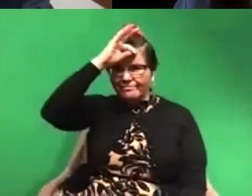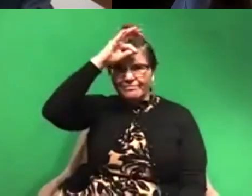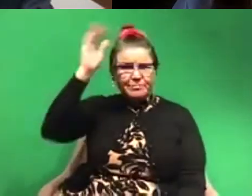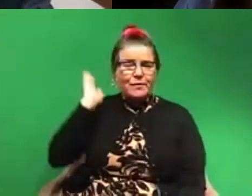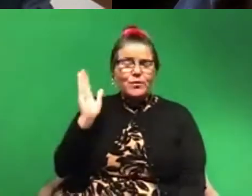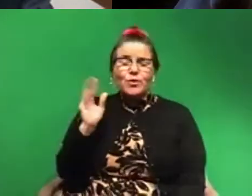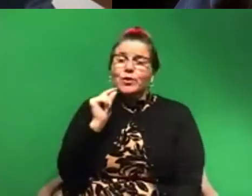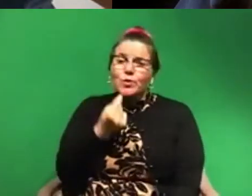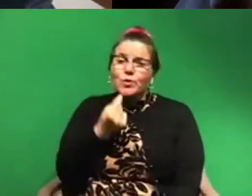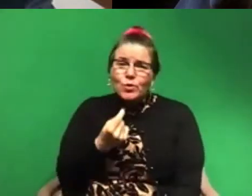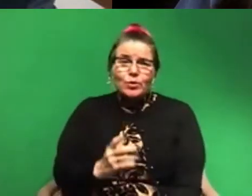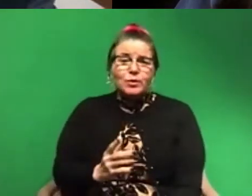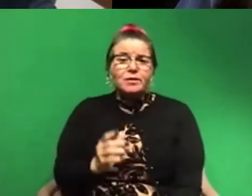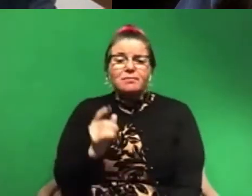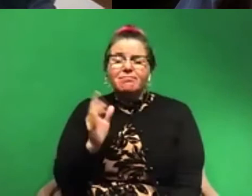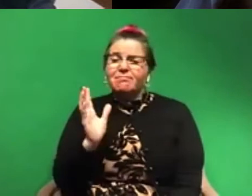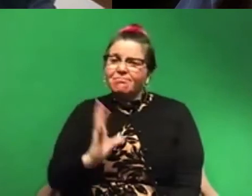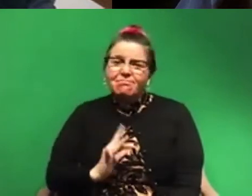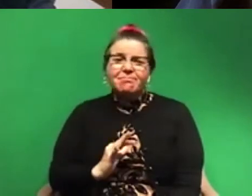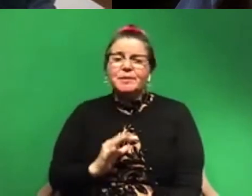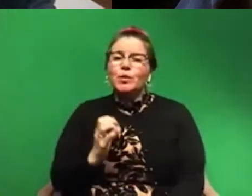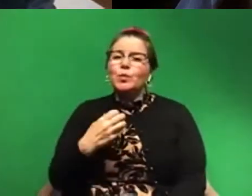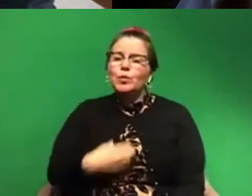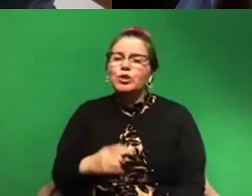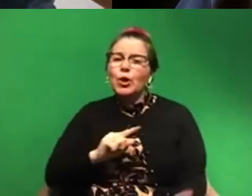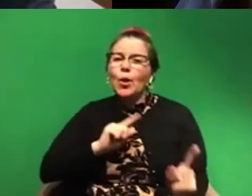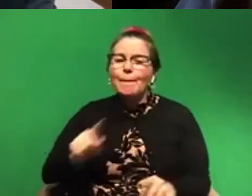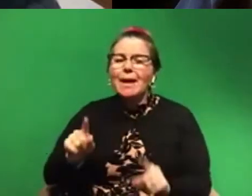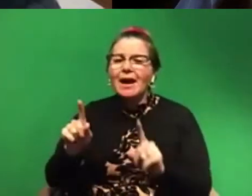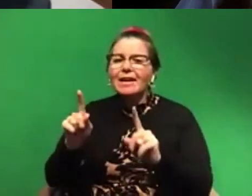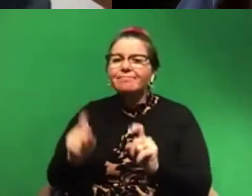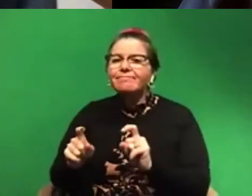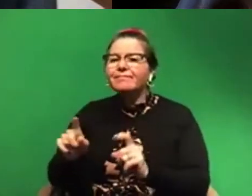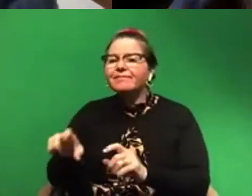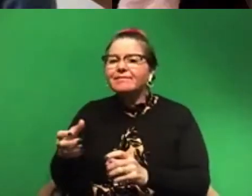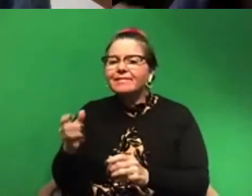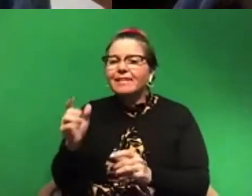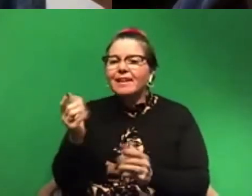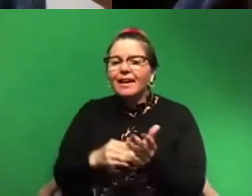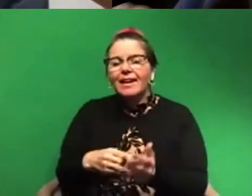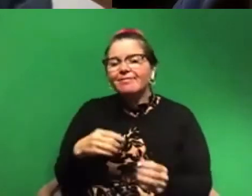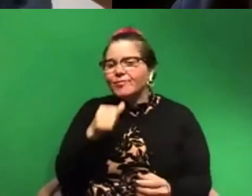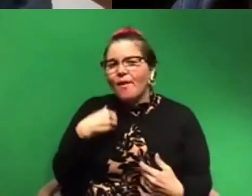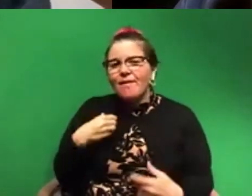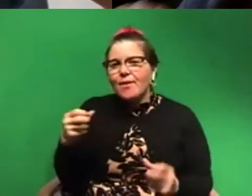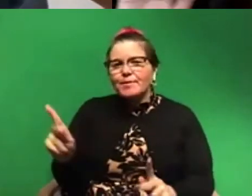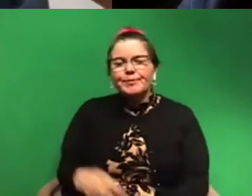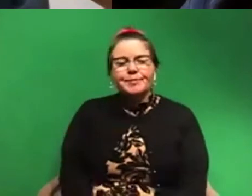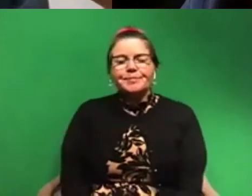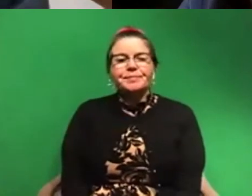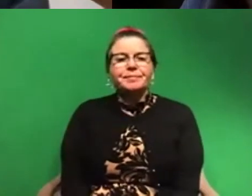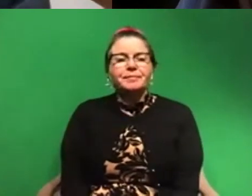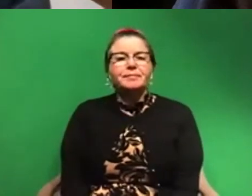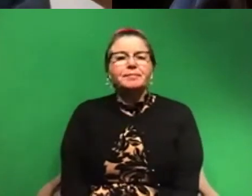Wish I could go back and sample it again, but, uh, don't have that chance. Yeah. Everybody Google or fish after this session. They are